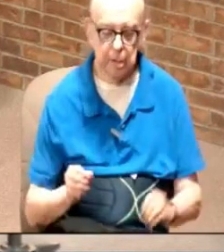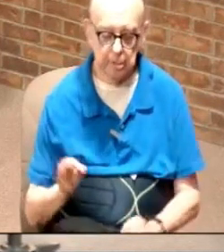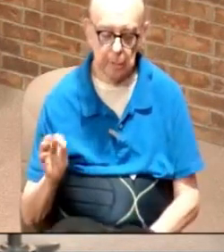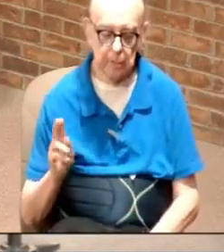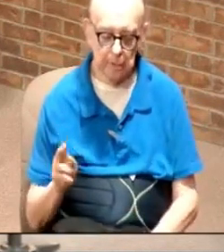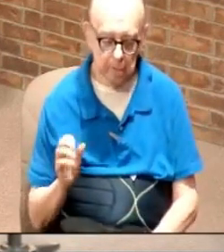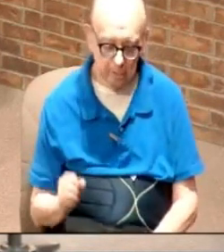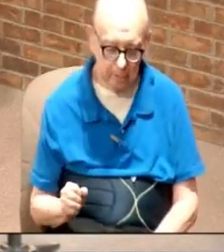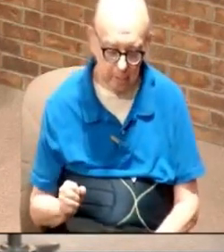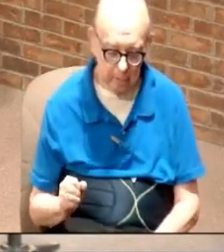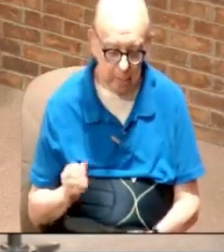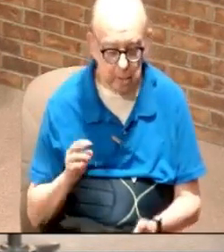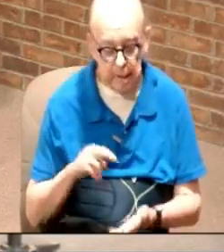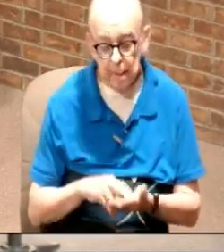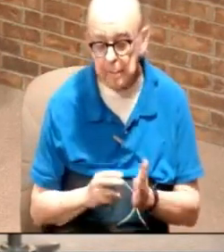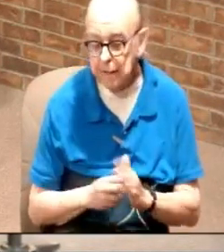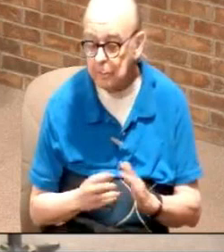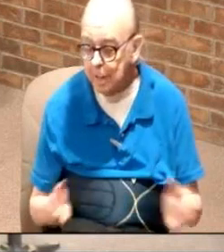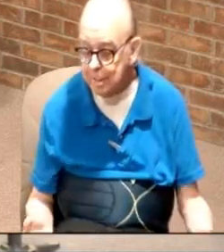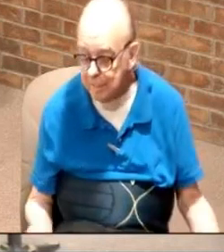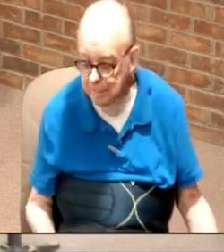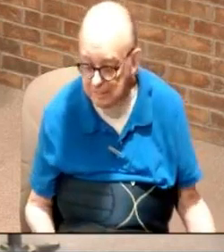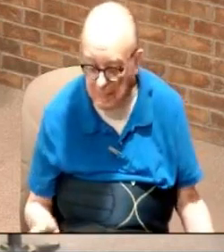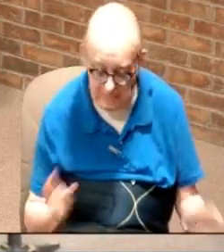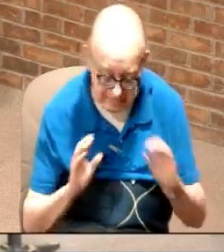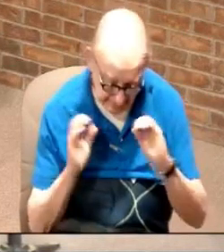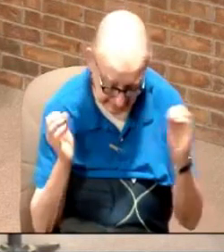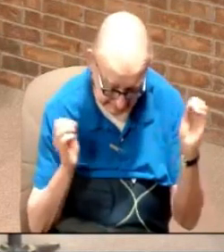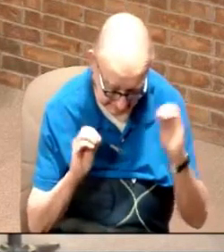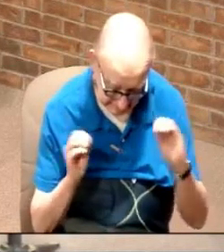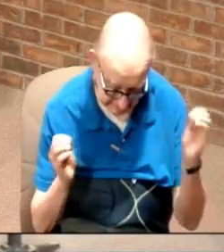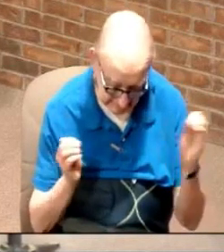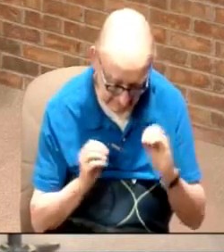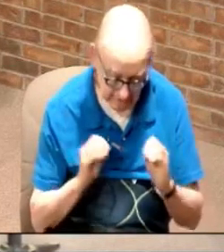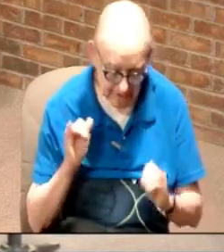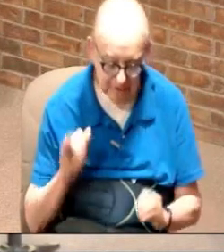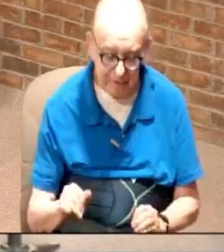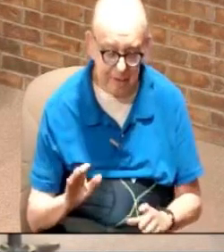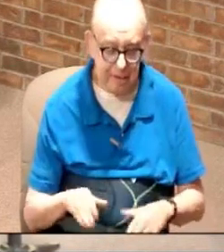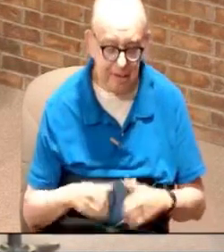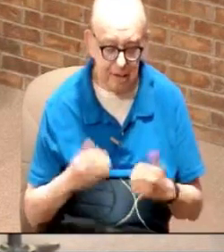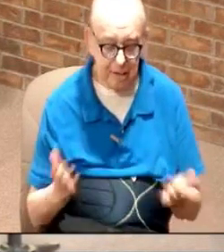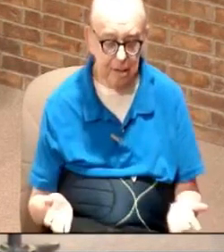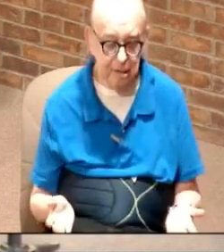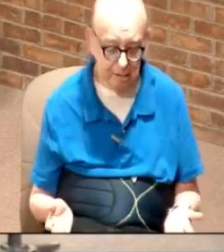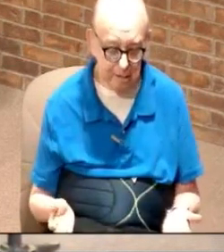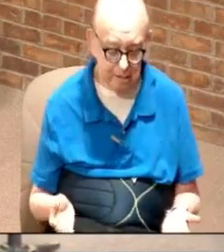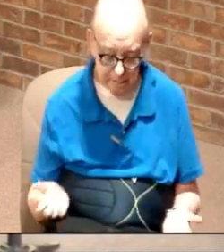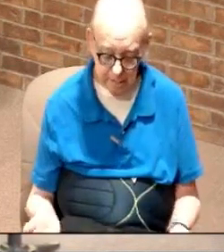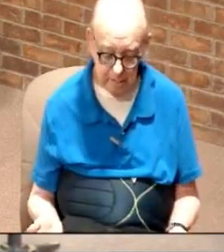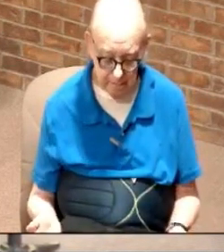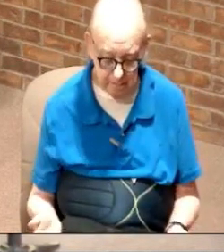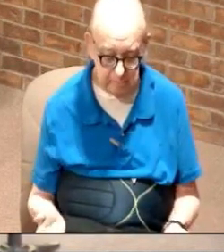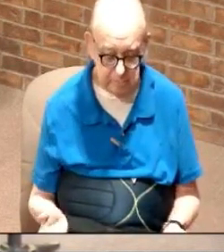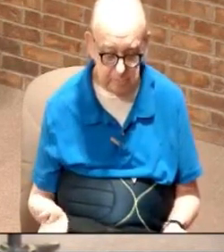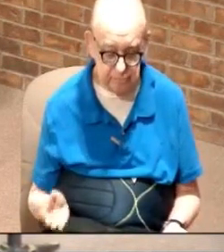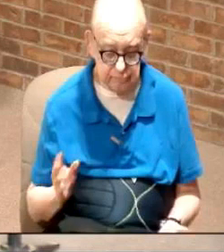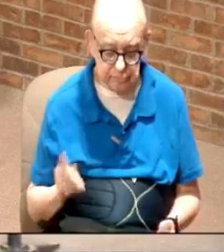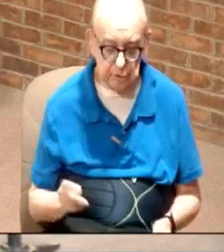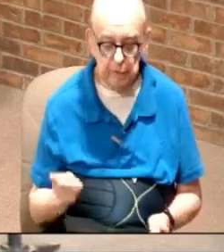United States. And you know what that means? Nothing. You're still going to be living here and he's still going to be living at 1600